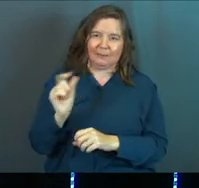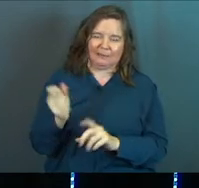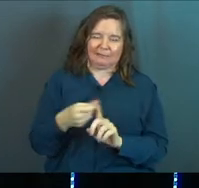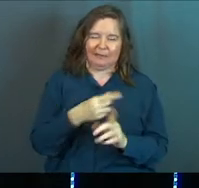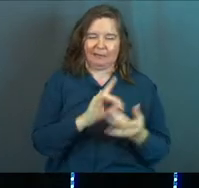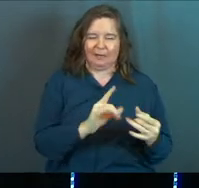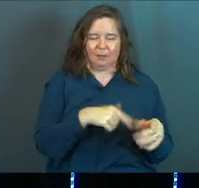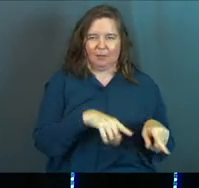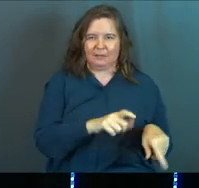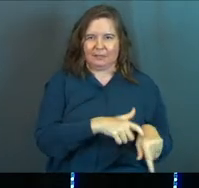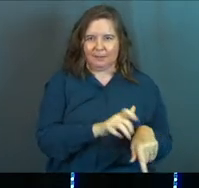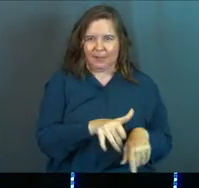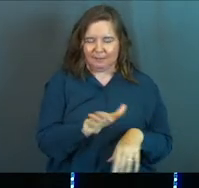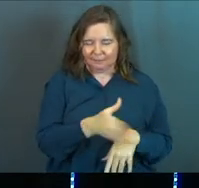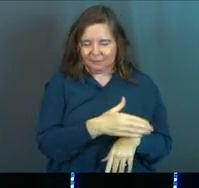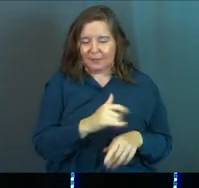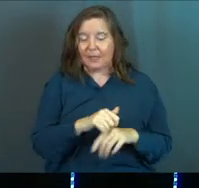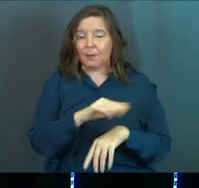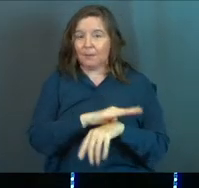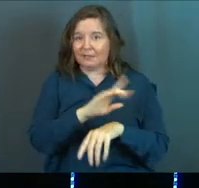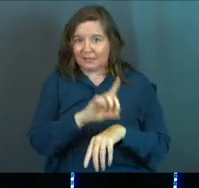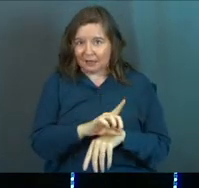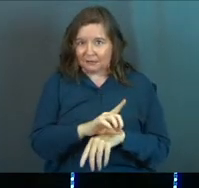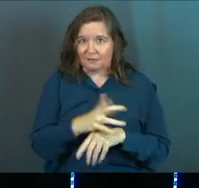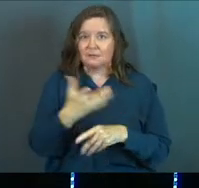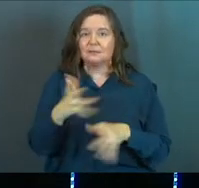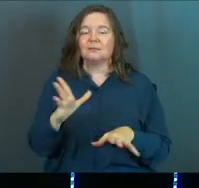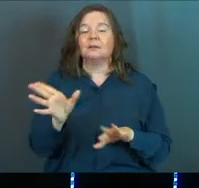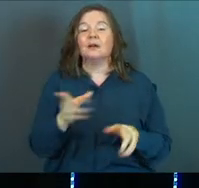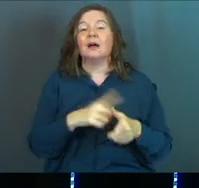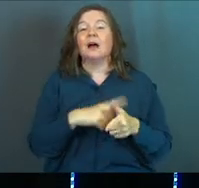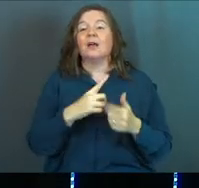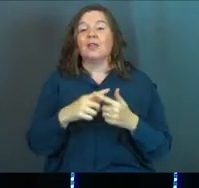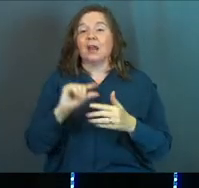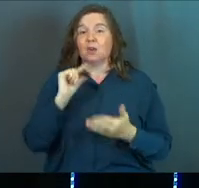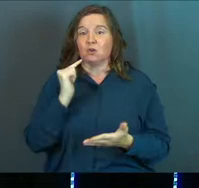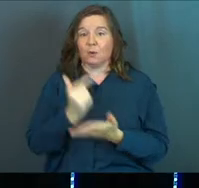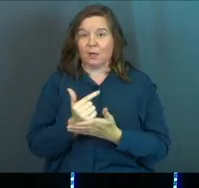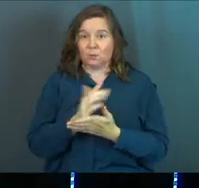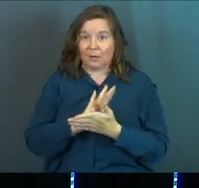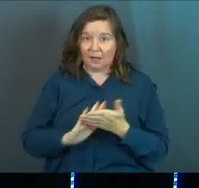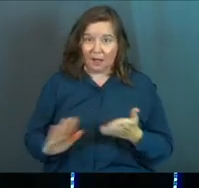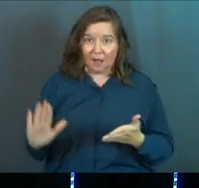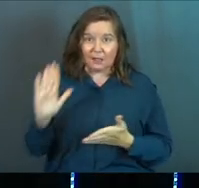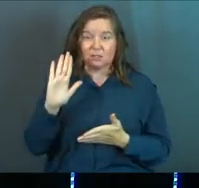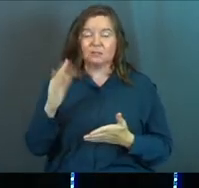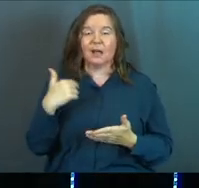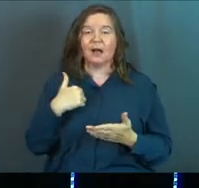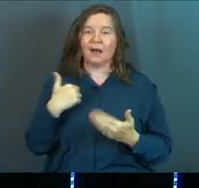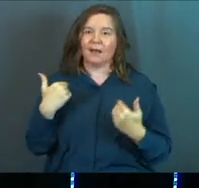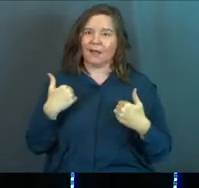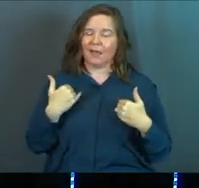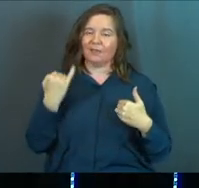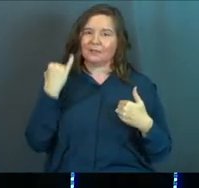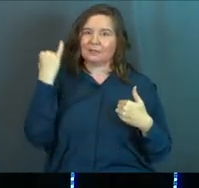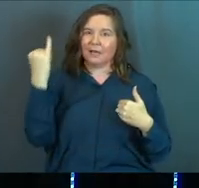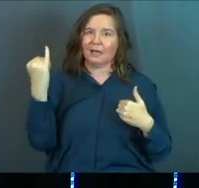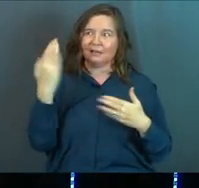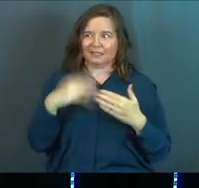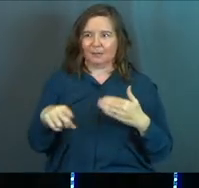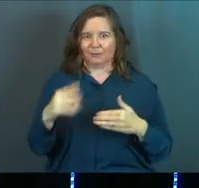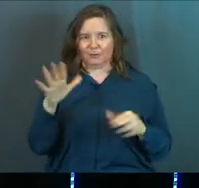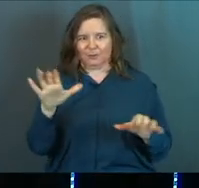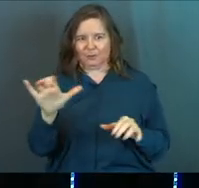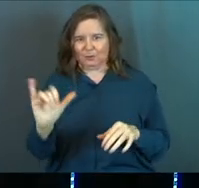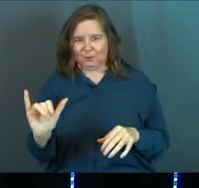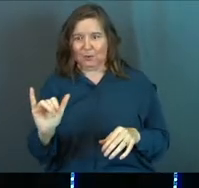side note. I won't spend any more time on that, but that was McDonald's, and then when I graduated college, I kind of had this idea, and some of